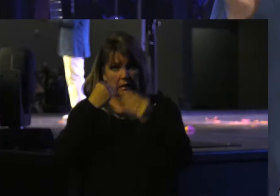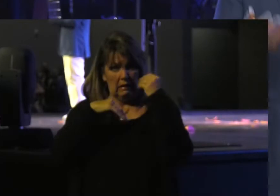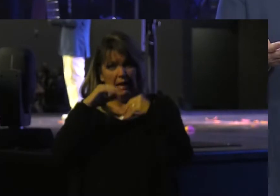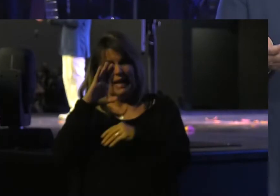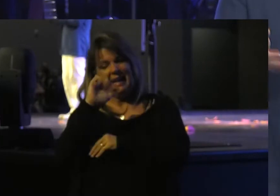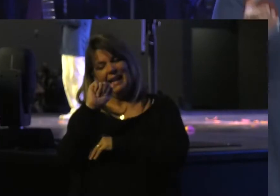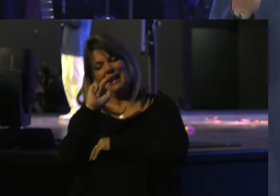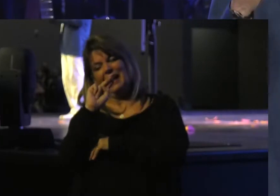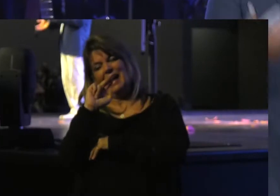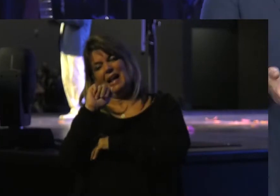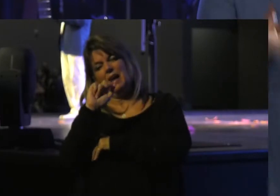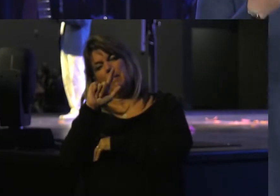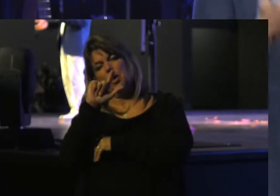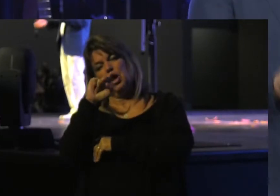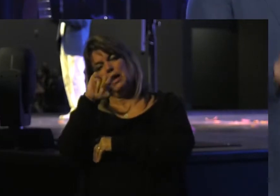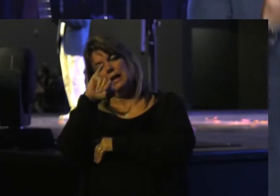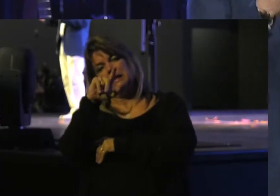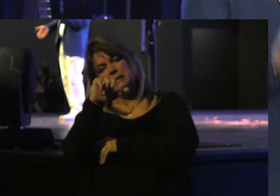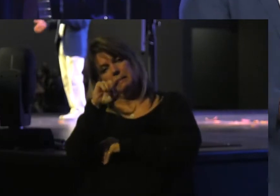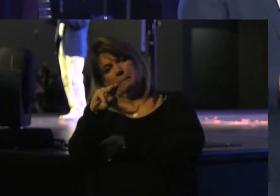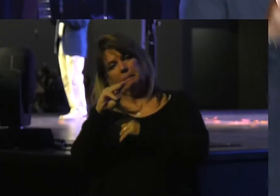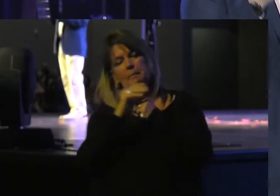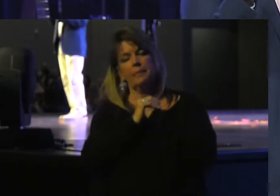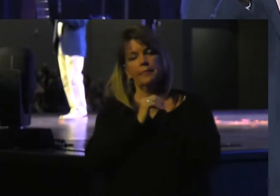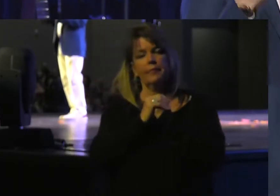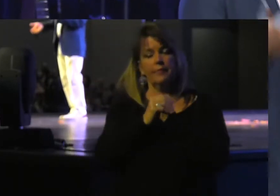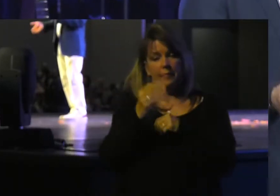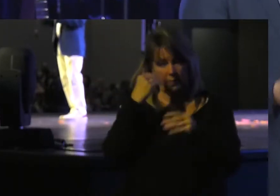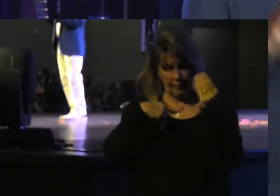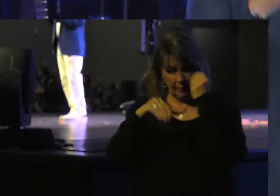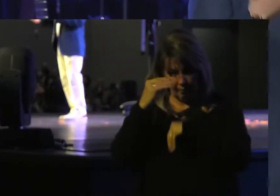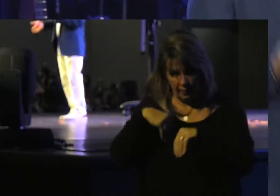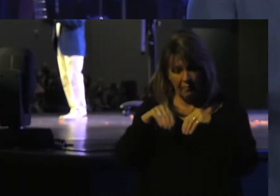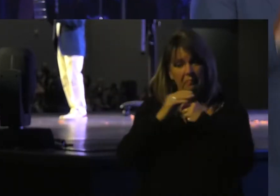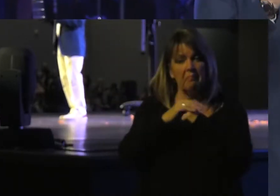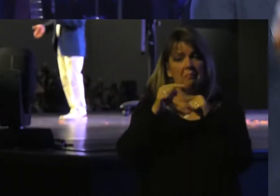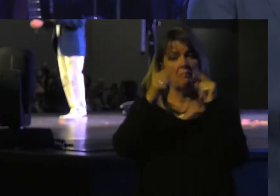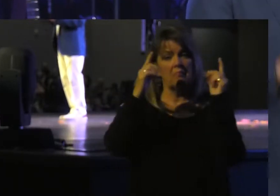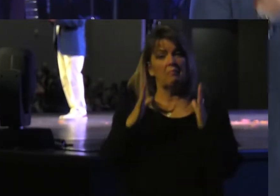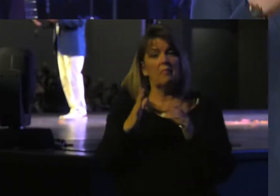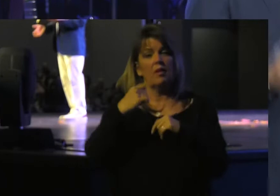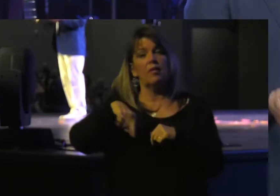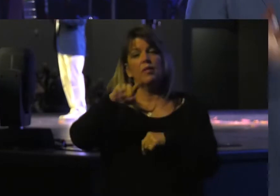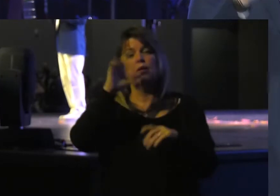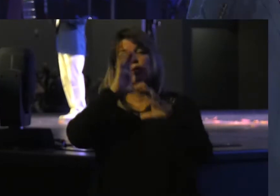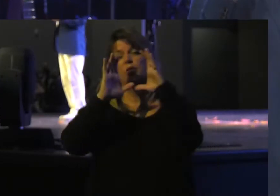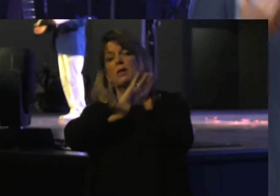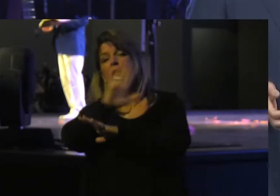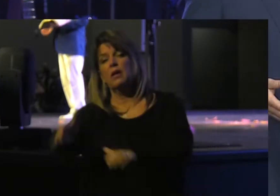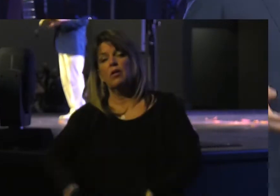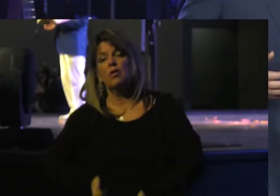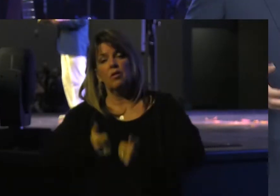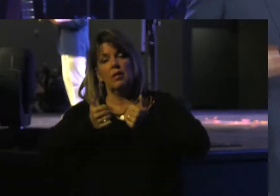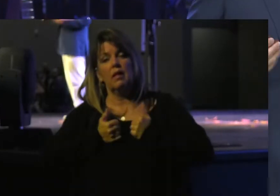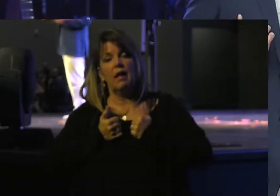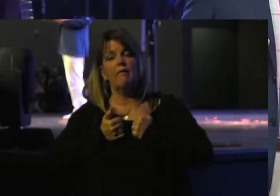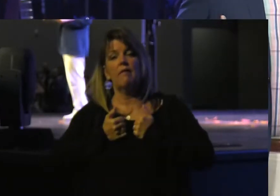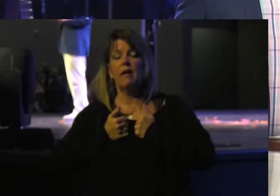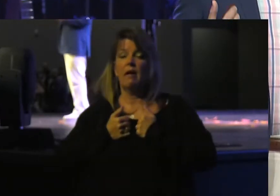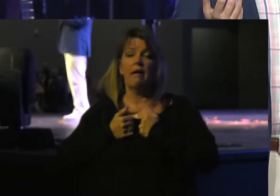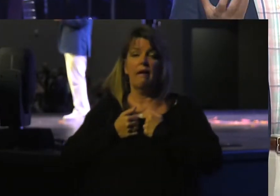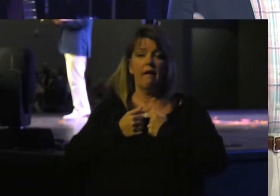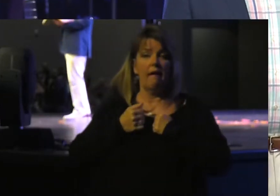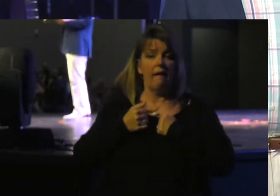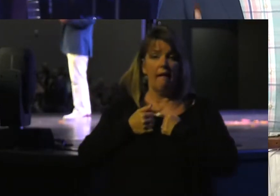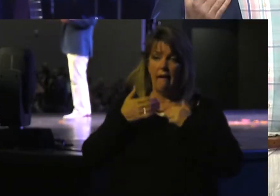everyone shall eat the flesh of his neighbor And the siege and the distress with their enemies. Those who seek their life afflict them. I